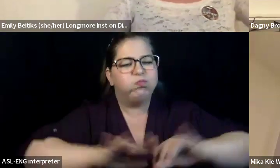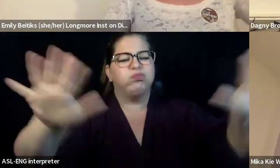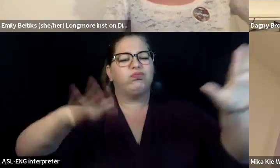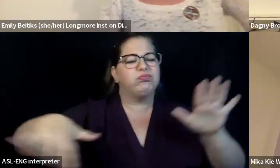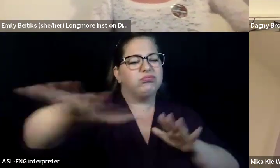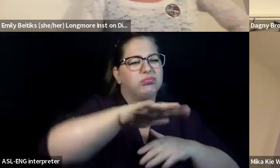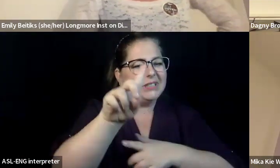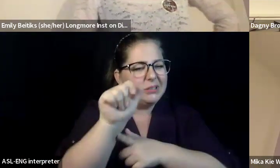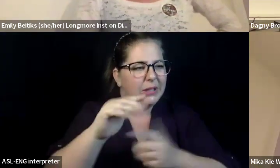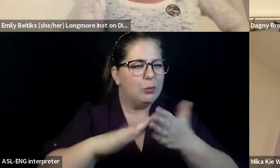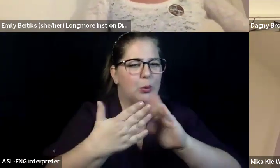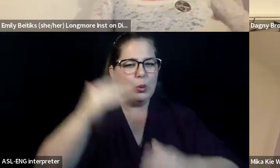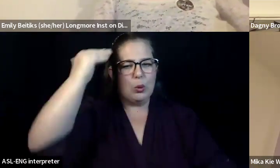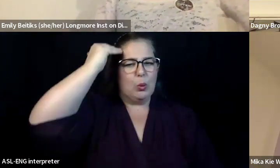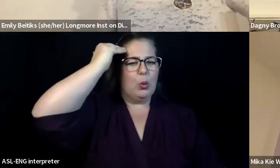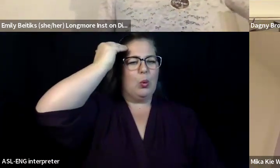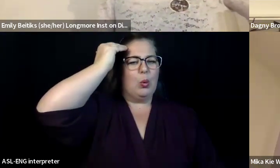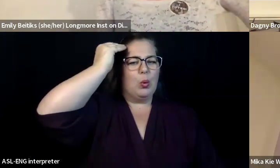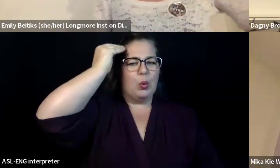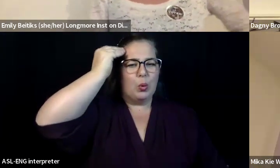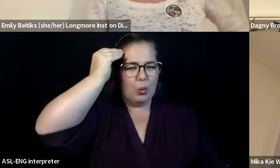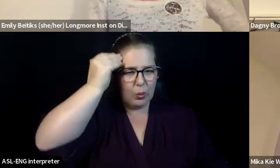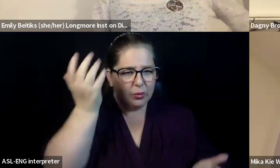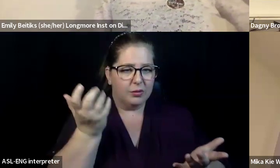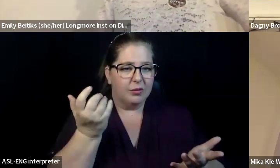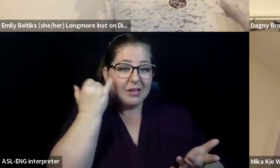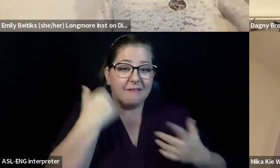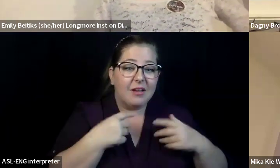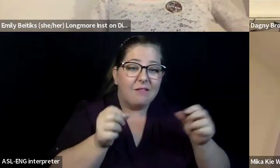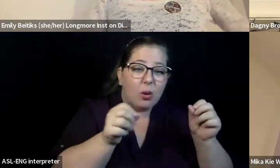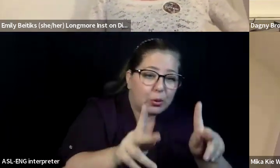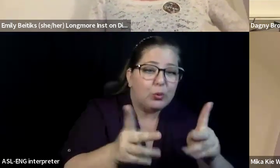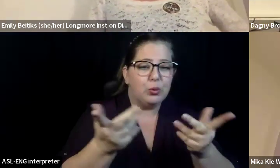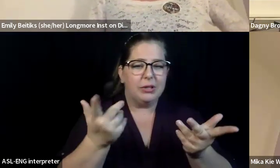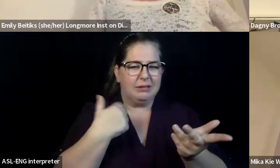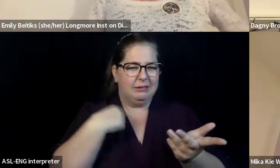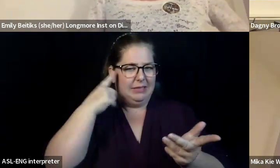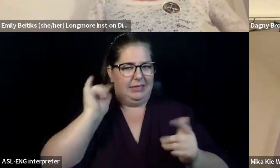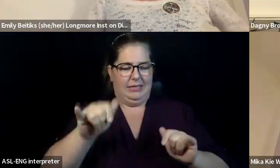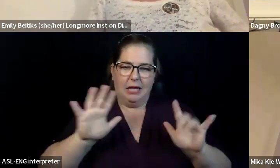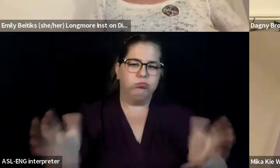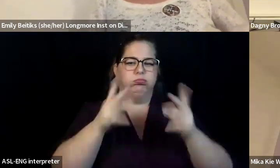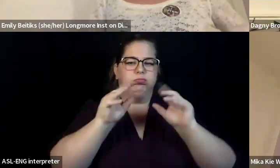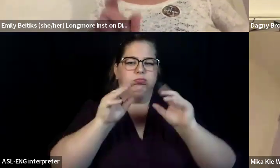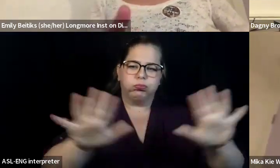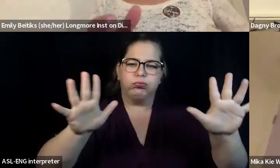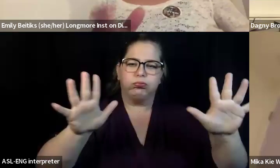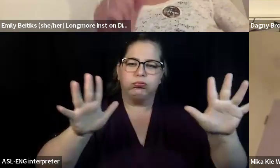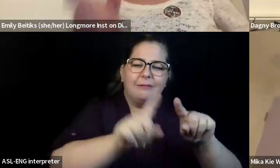two, I'm on the long more email list. It would be great to get notice like with a week or two advanced, like there's a paid survey. There's a,